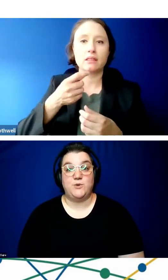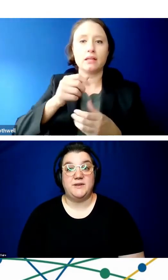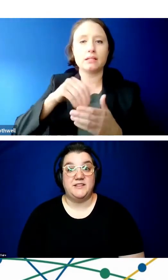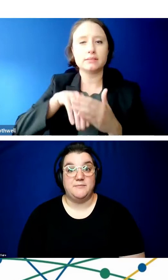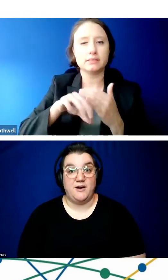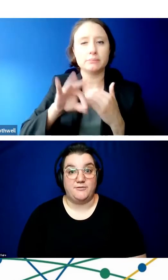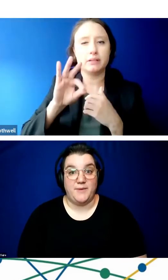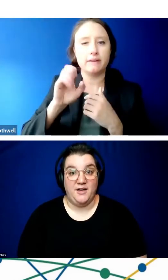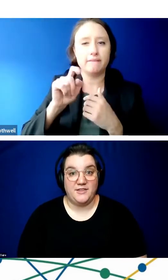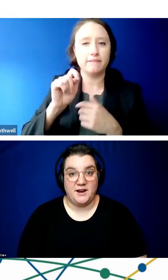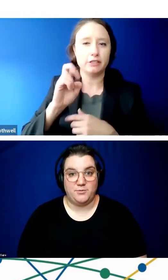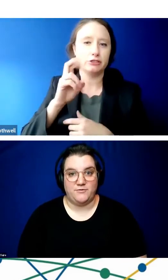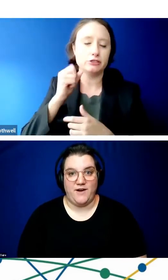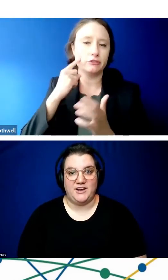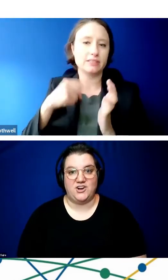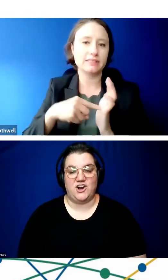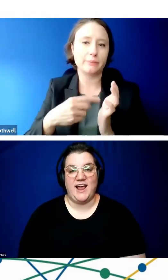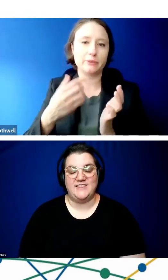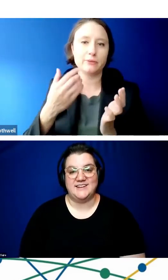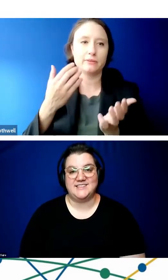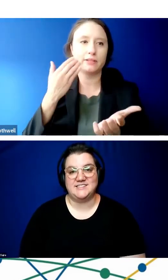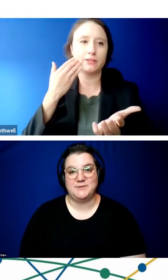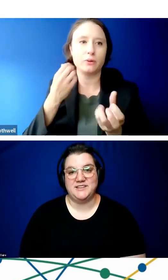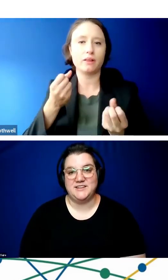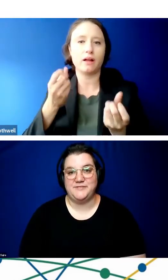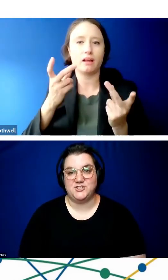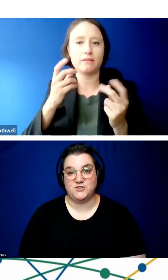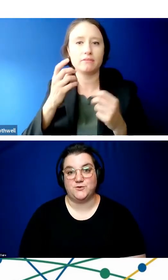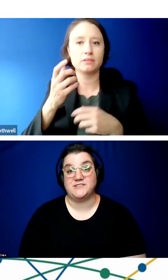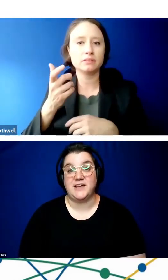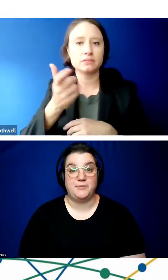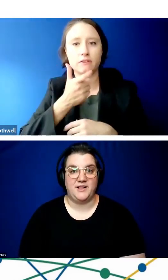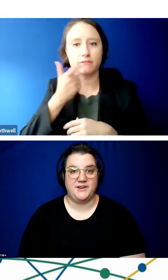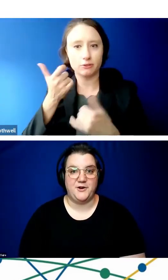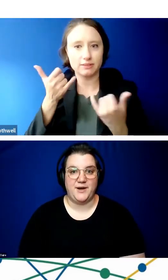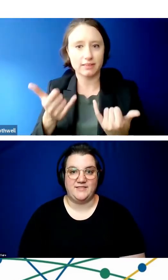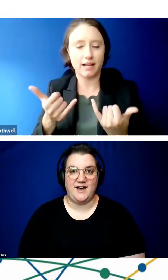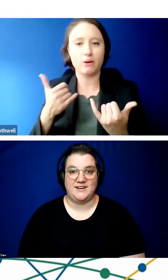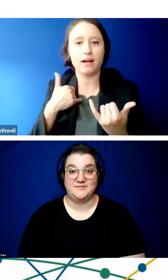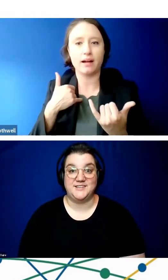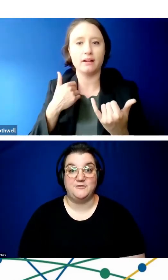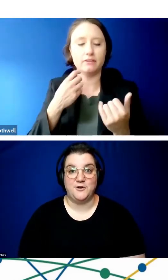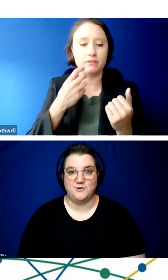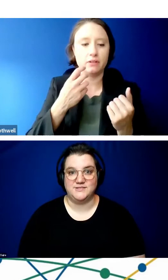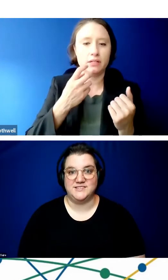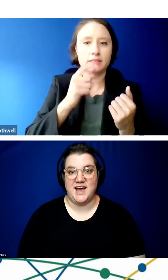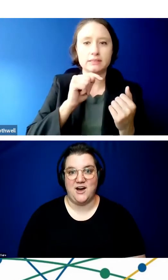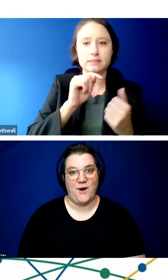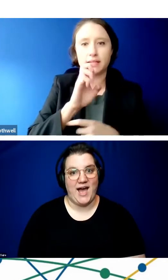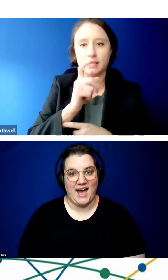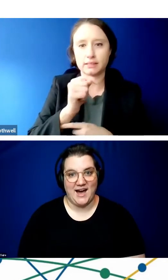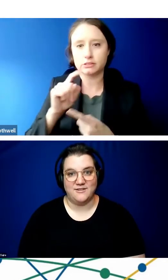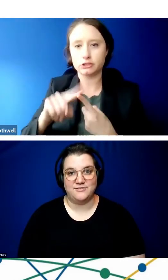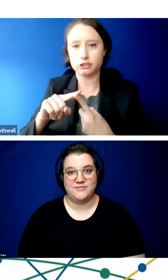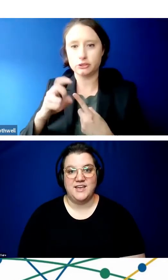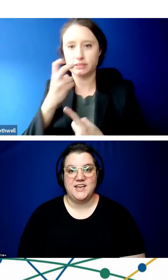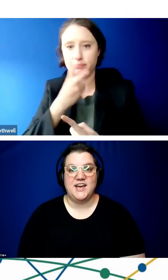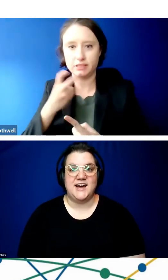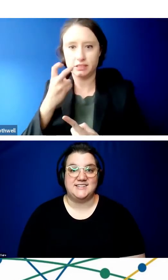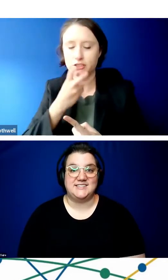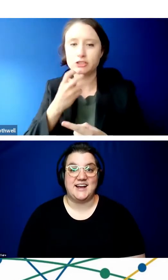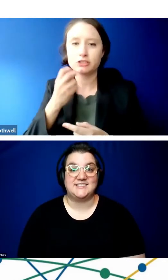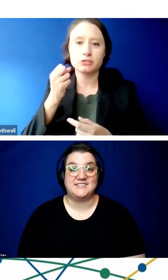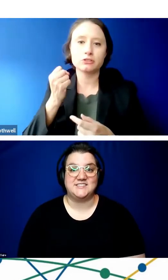equipment in the mail from a healthcare provider and the accessibility features. For example, I know a lot of cell phones now have